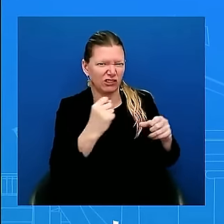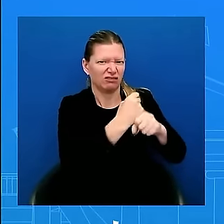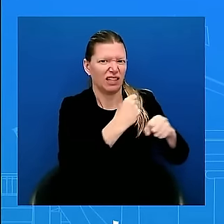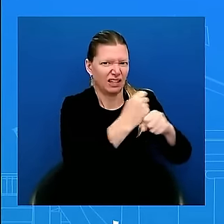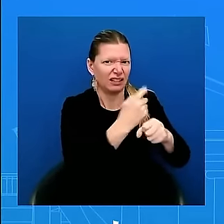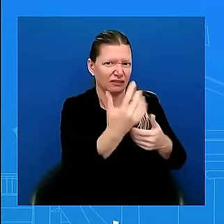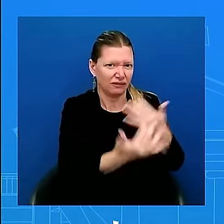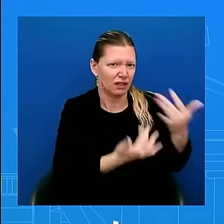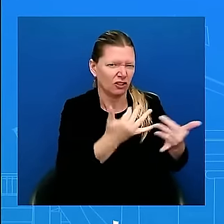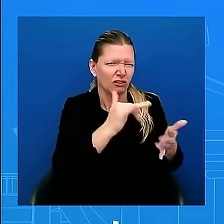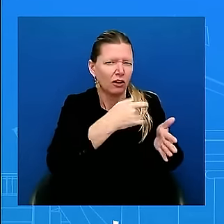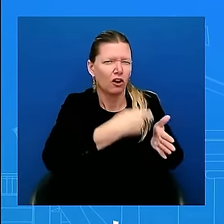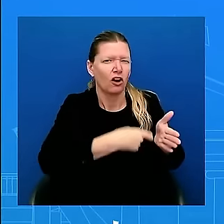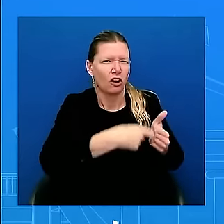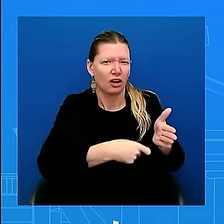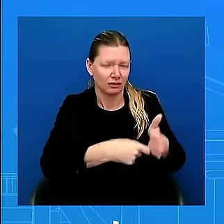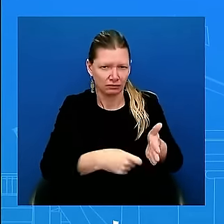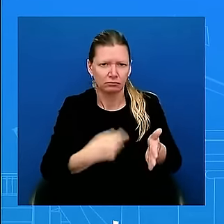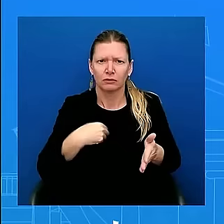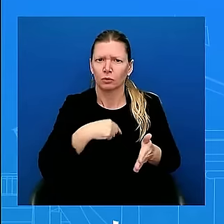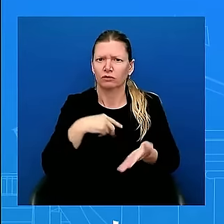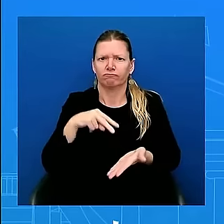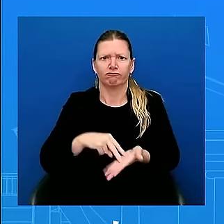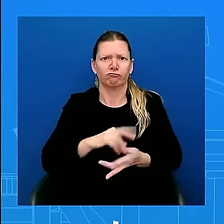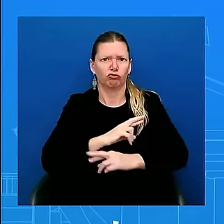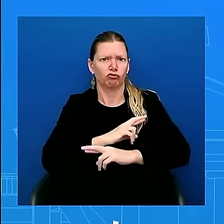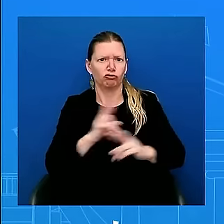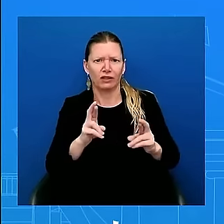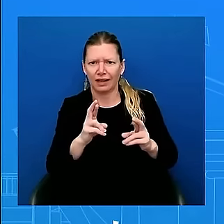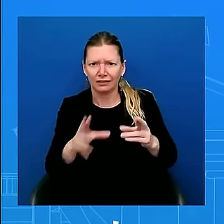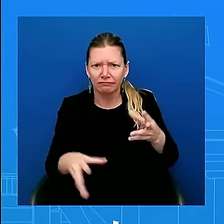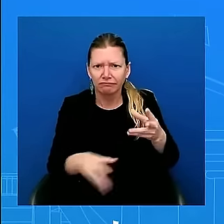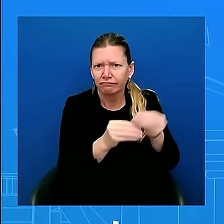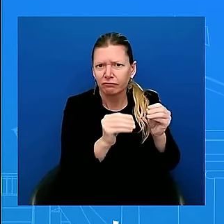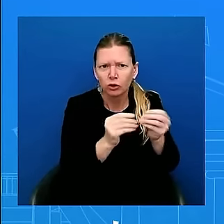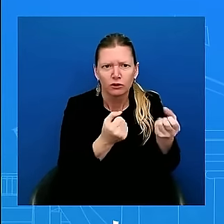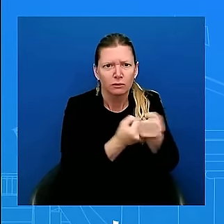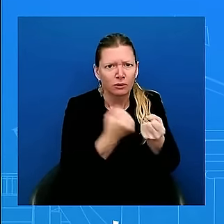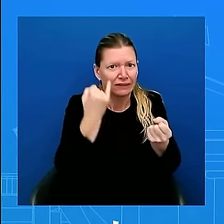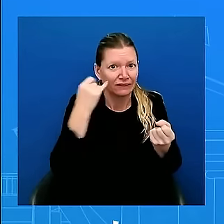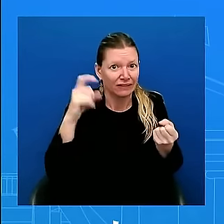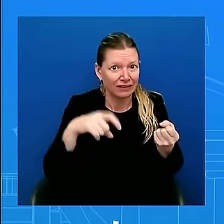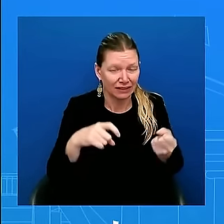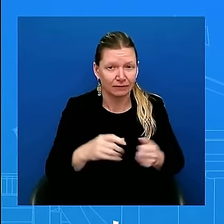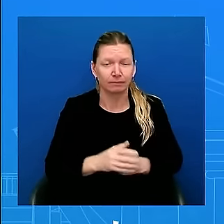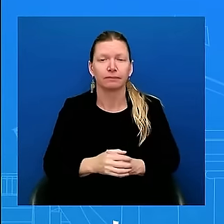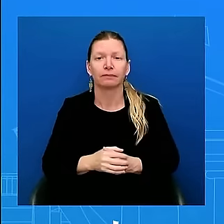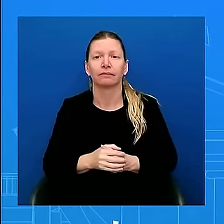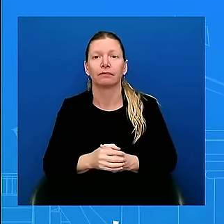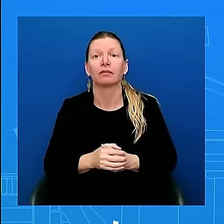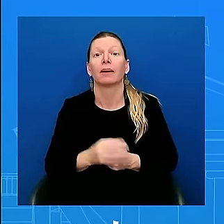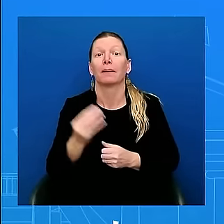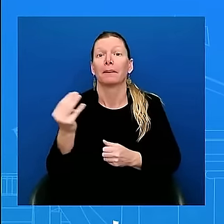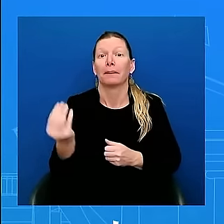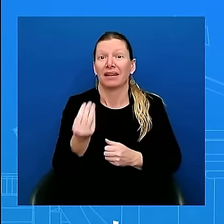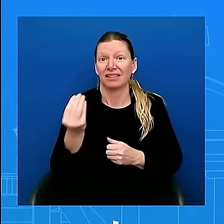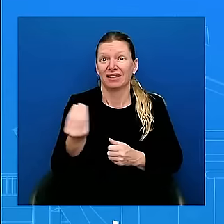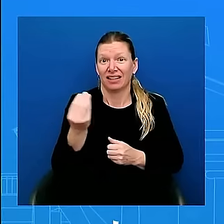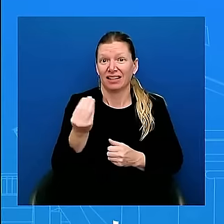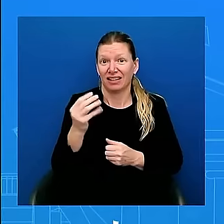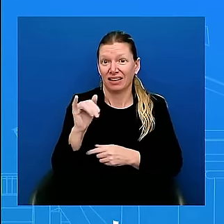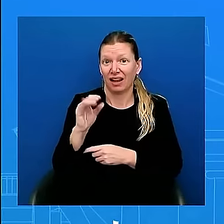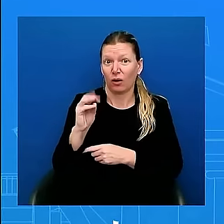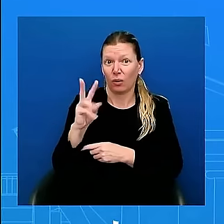finally, on Monday, Iowa's extreme abortion ban will take effect, banning care before